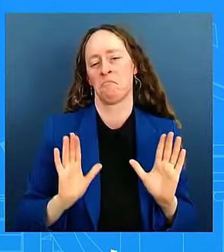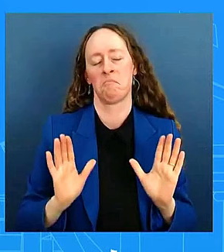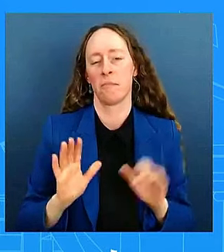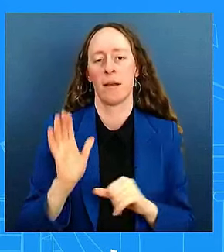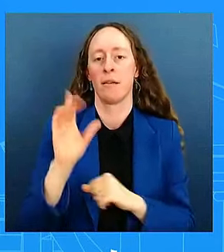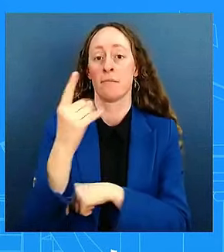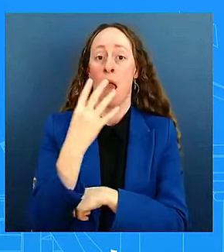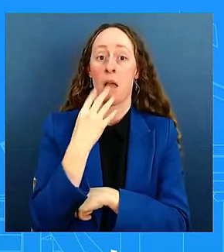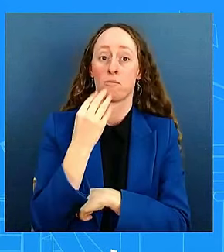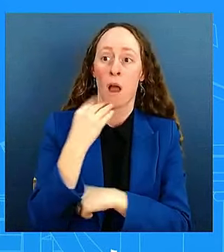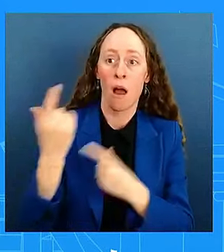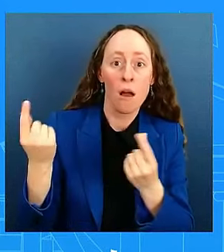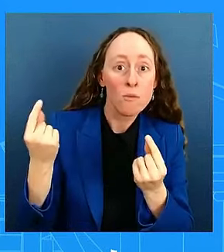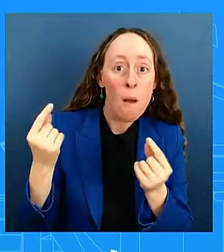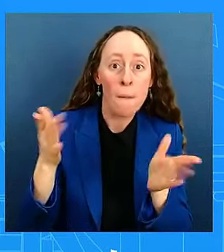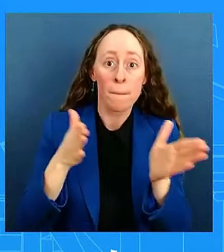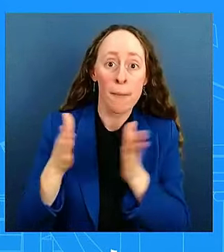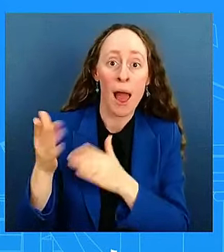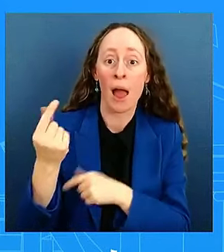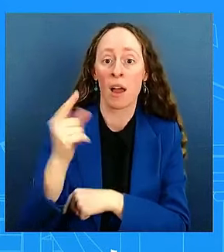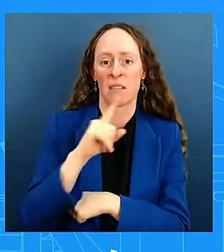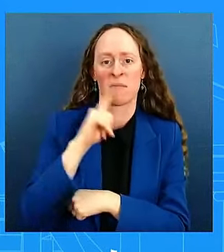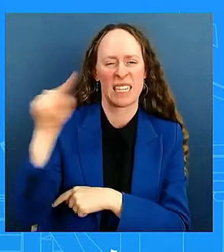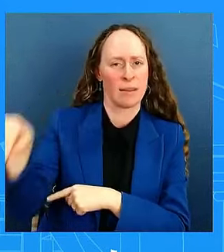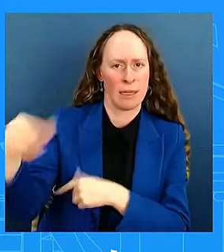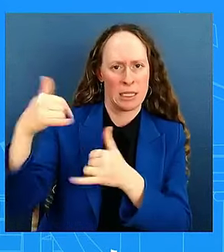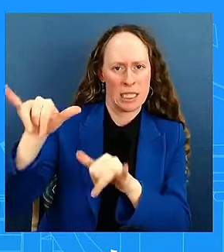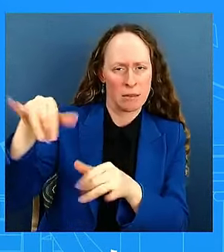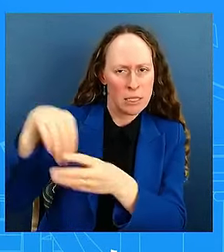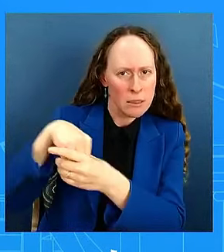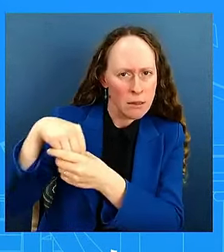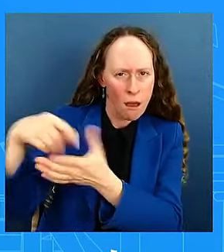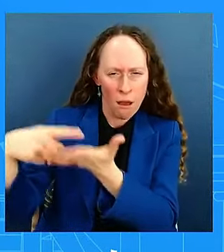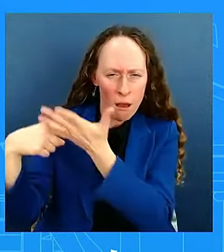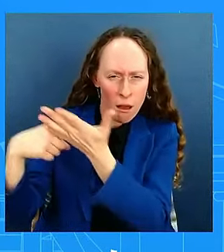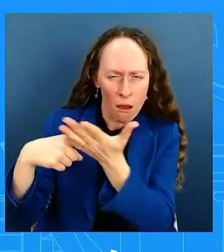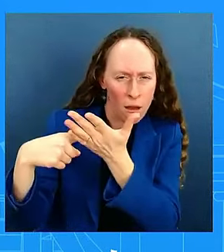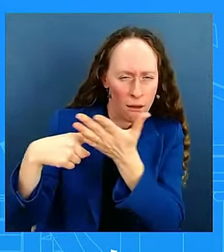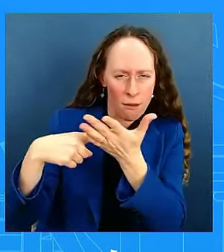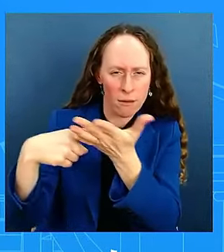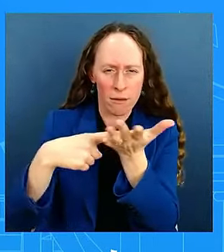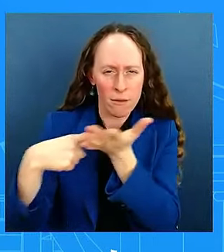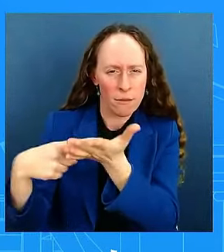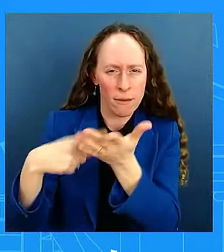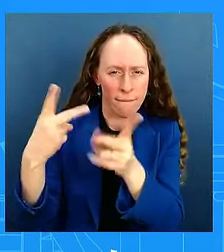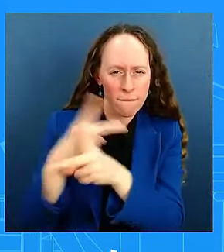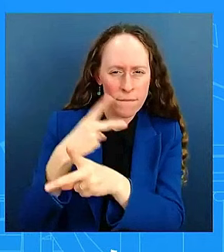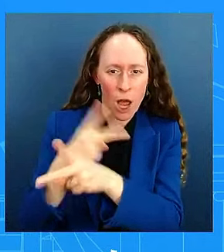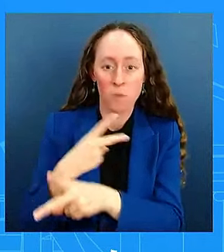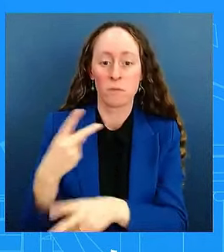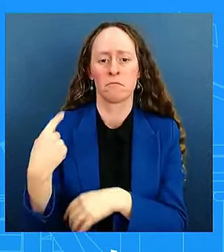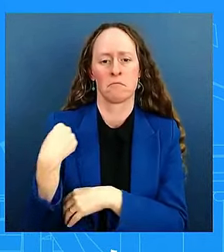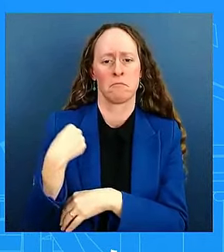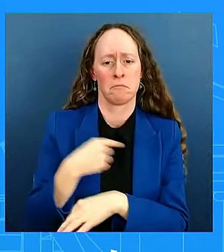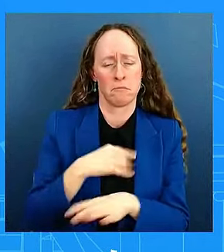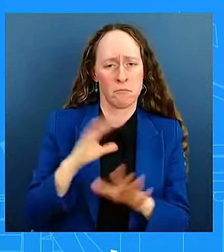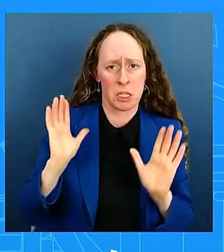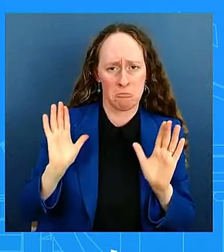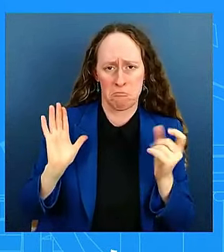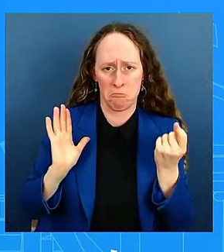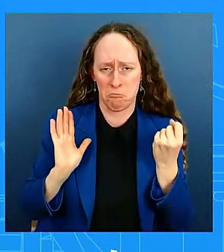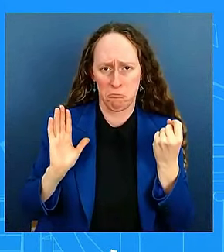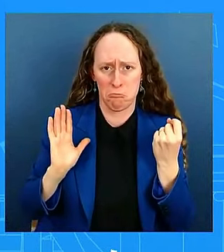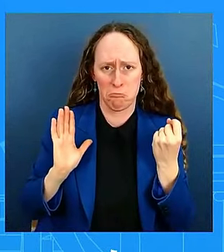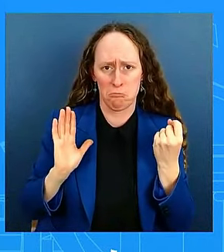uh, what exactly they will do. That is something that we understand. Uh, I'm just not going to prejudge. I'm not going to get ahead of